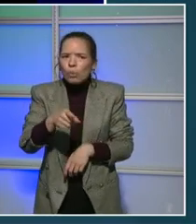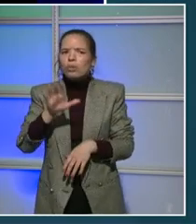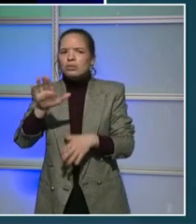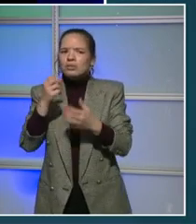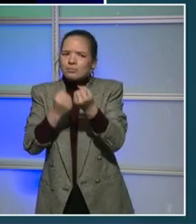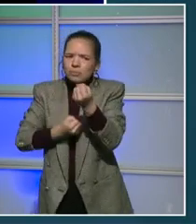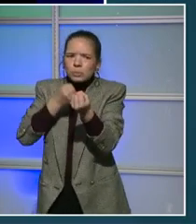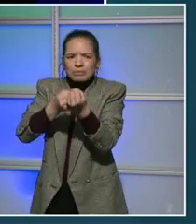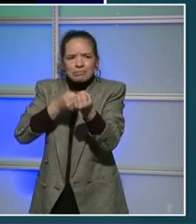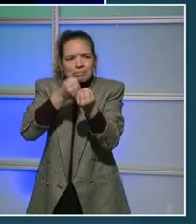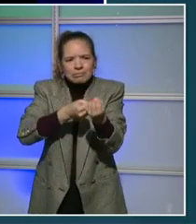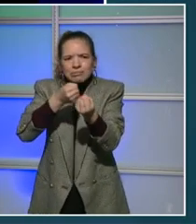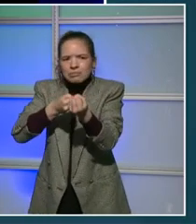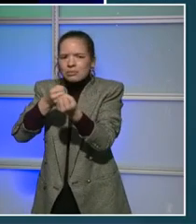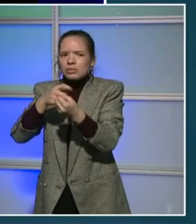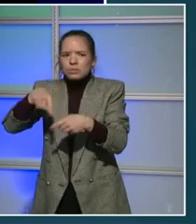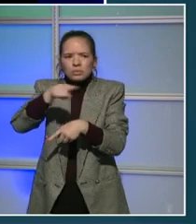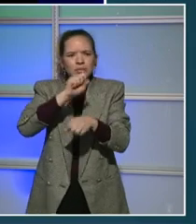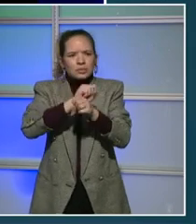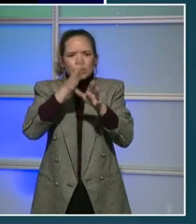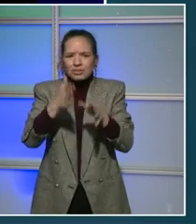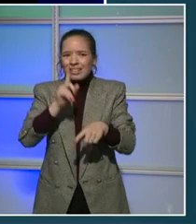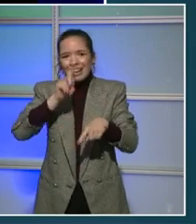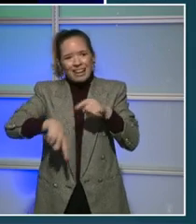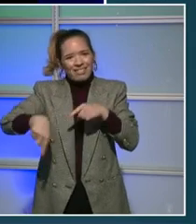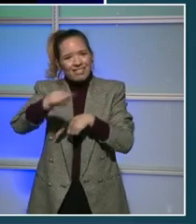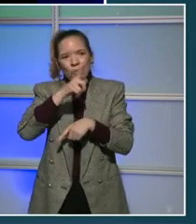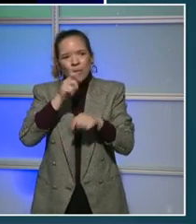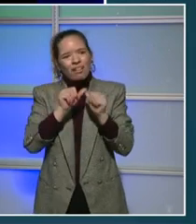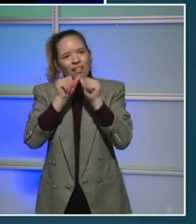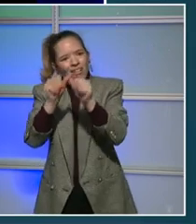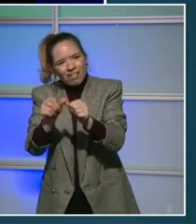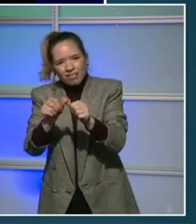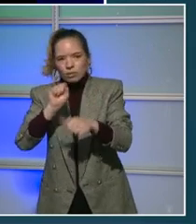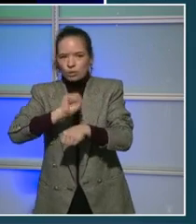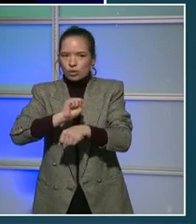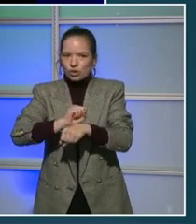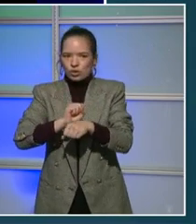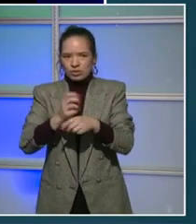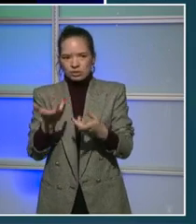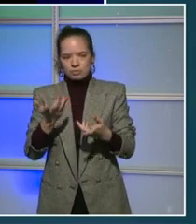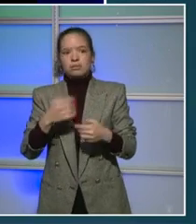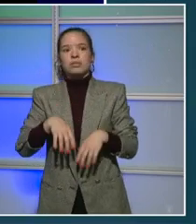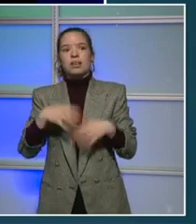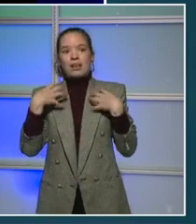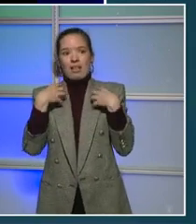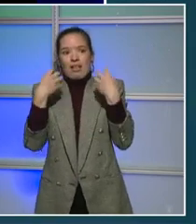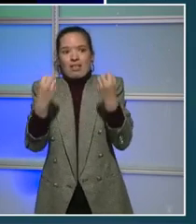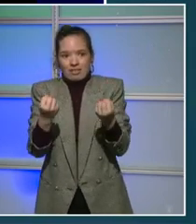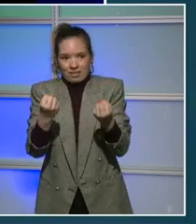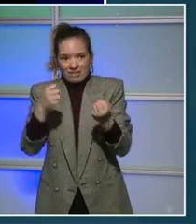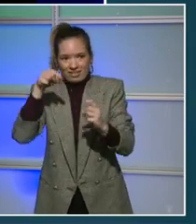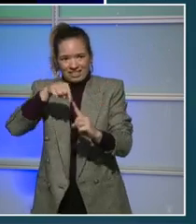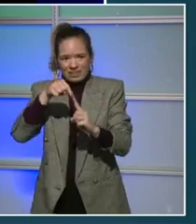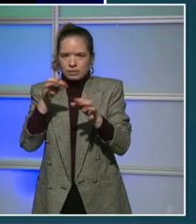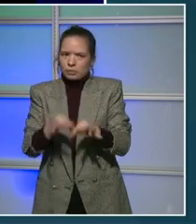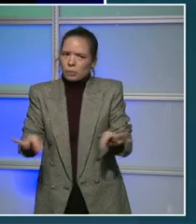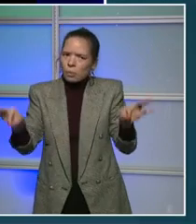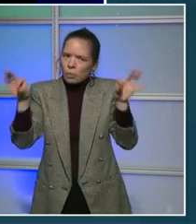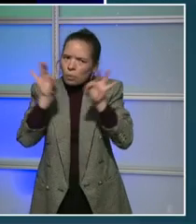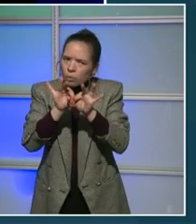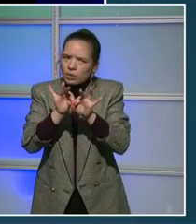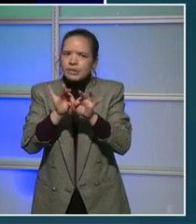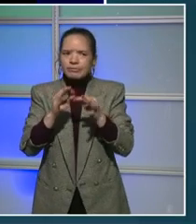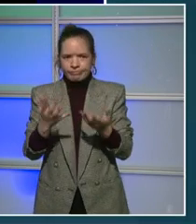that couldn't stay on at their jobs. So, how we come back is critical. You're calling from Ward